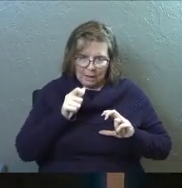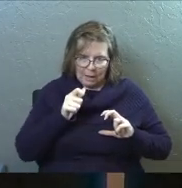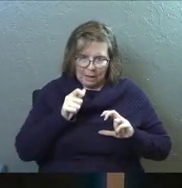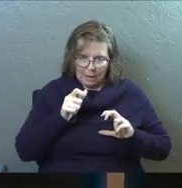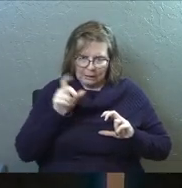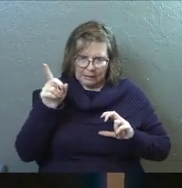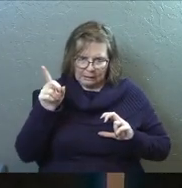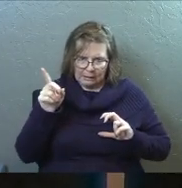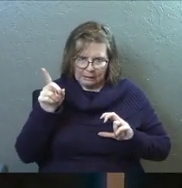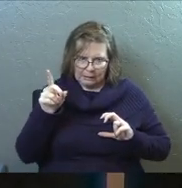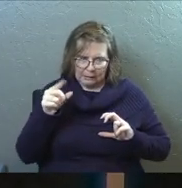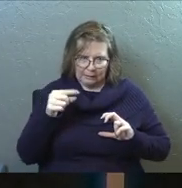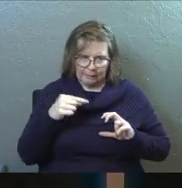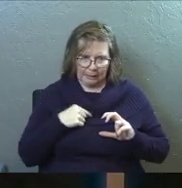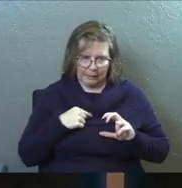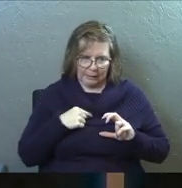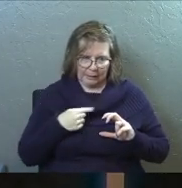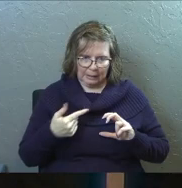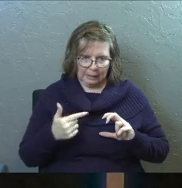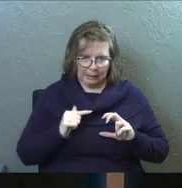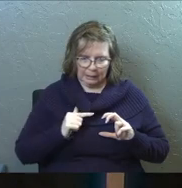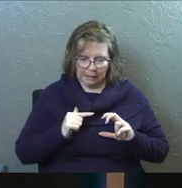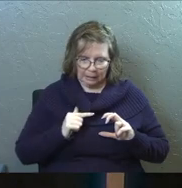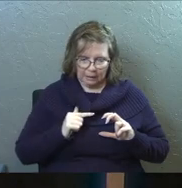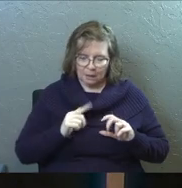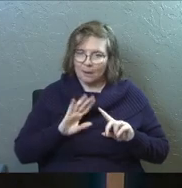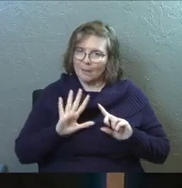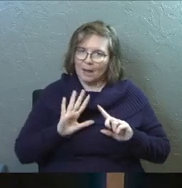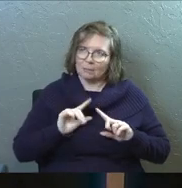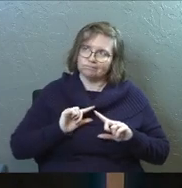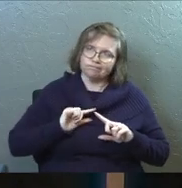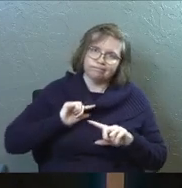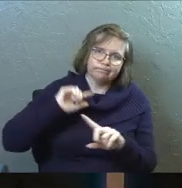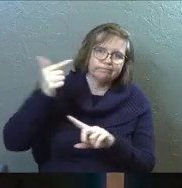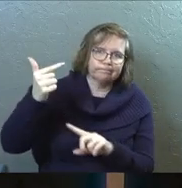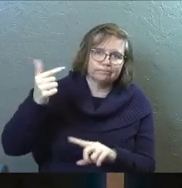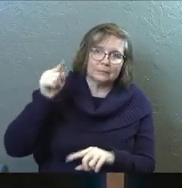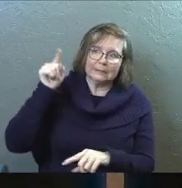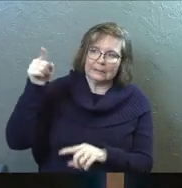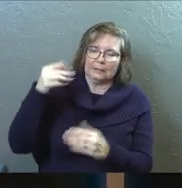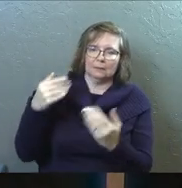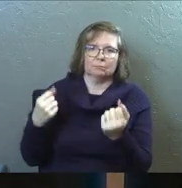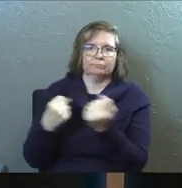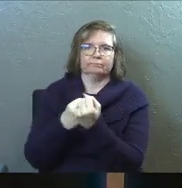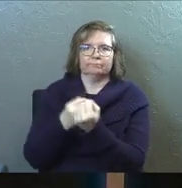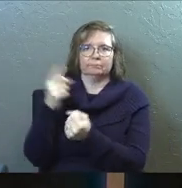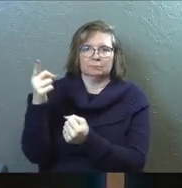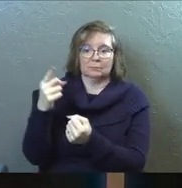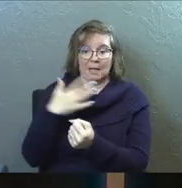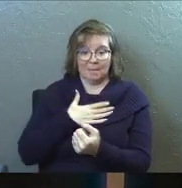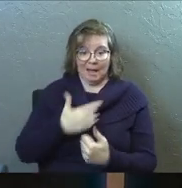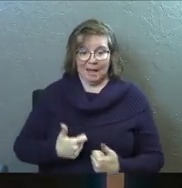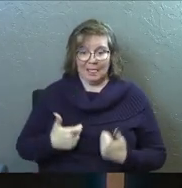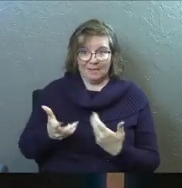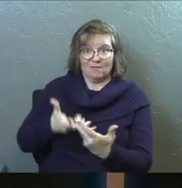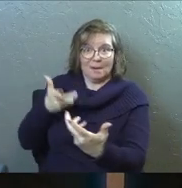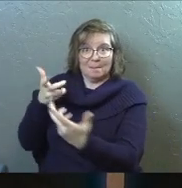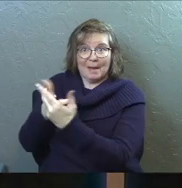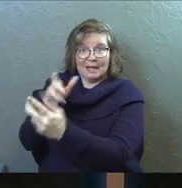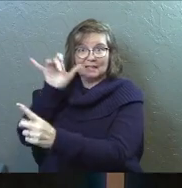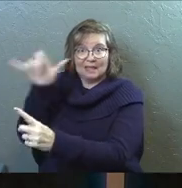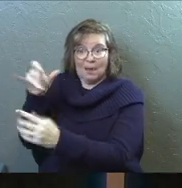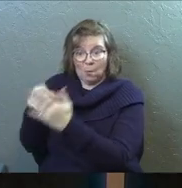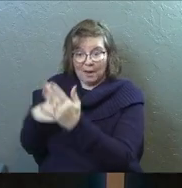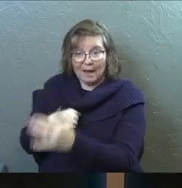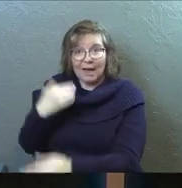It's about building on him. There is no one else. Does my life match what I know? Does my life match what I